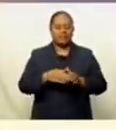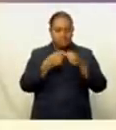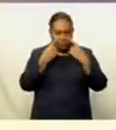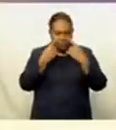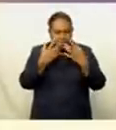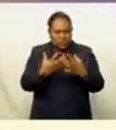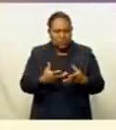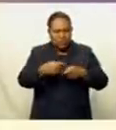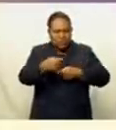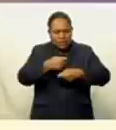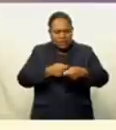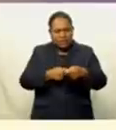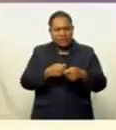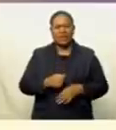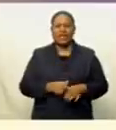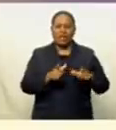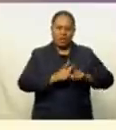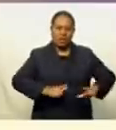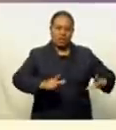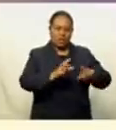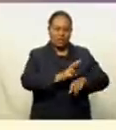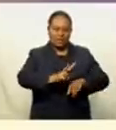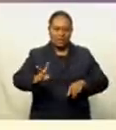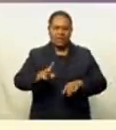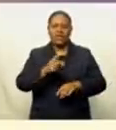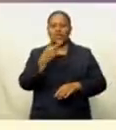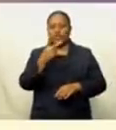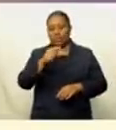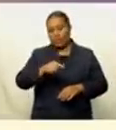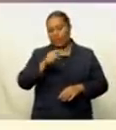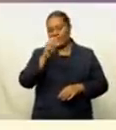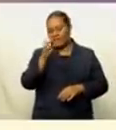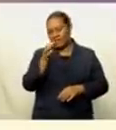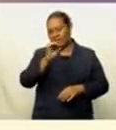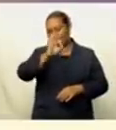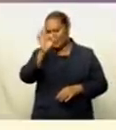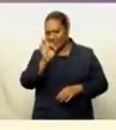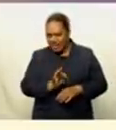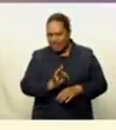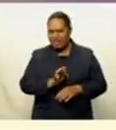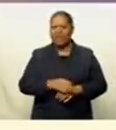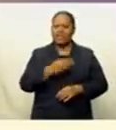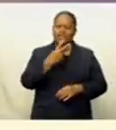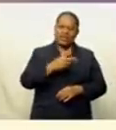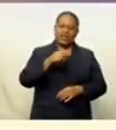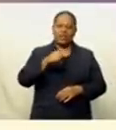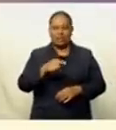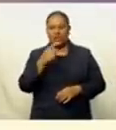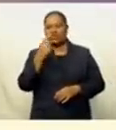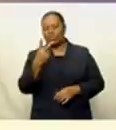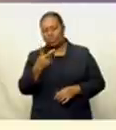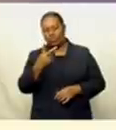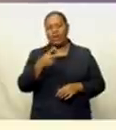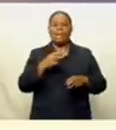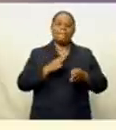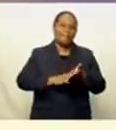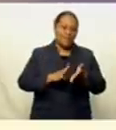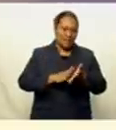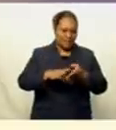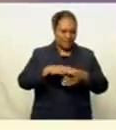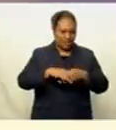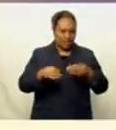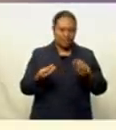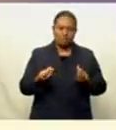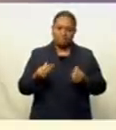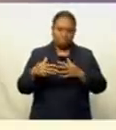trades, the market value for the SPX fell by 2.09 percent and concluded at $3.21 billion. For the currencies,